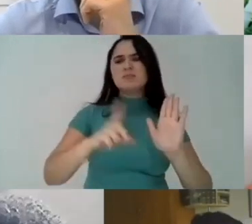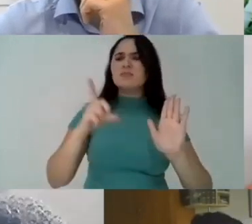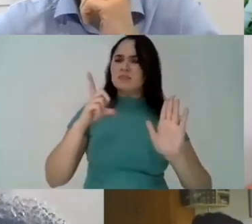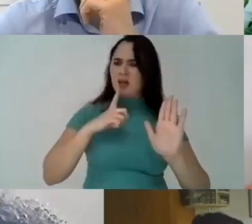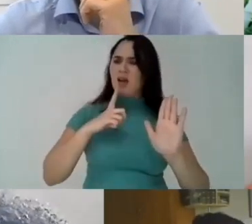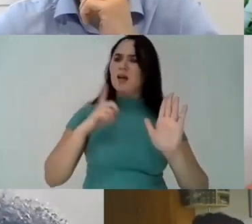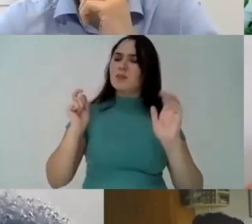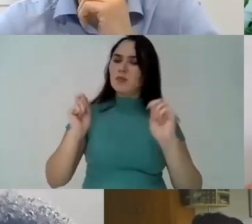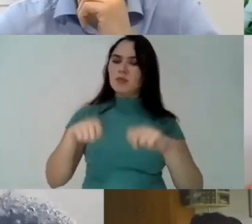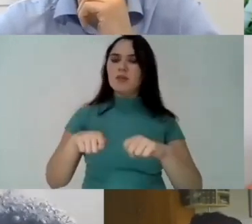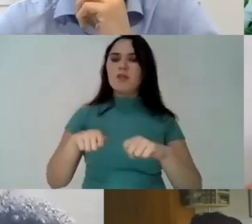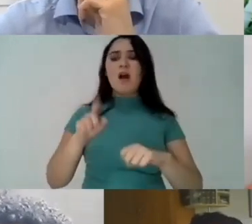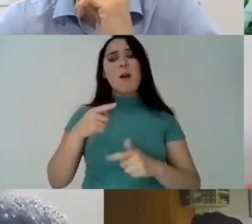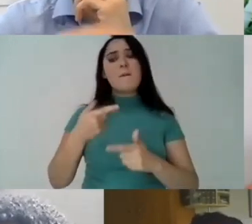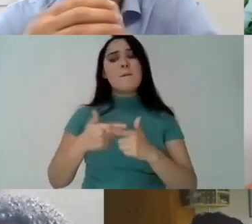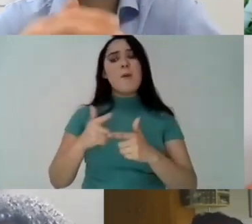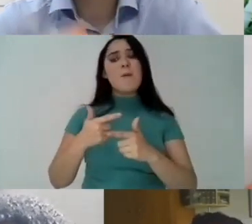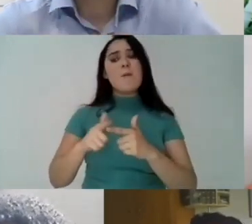uh ideals